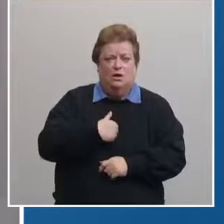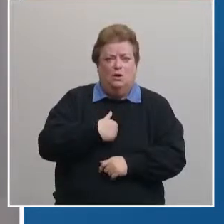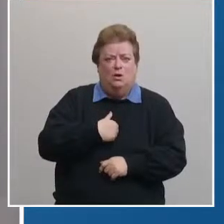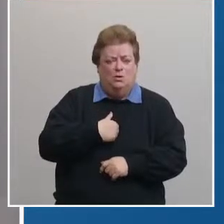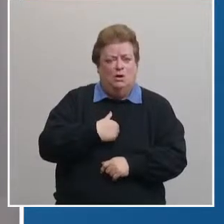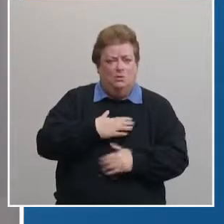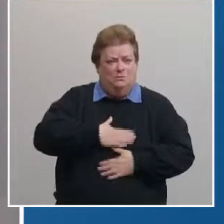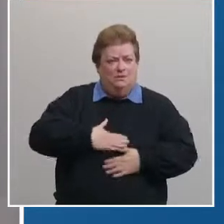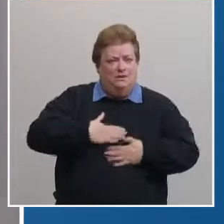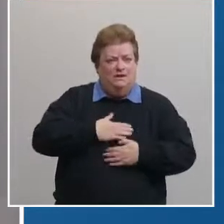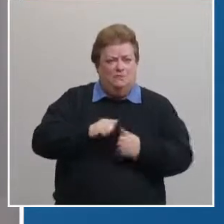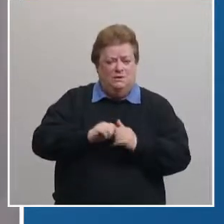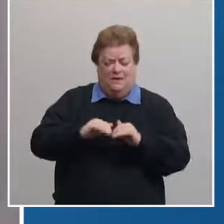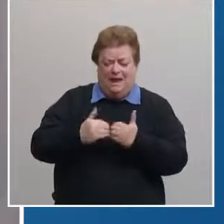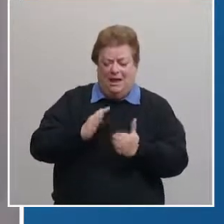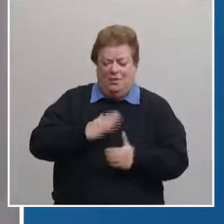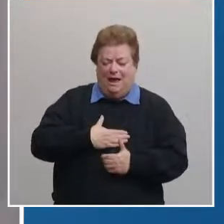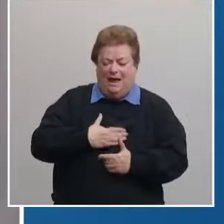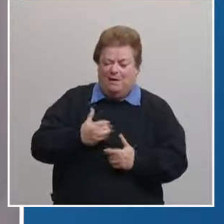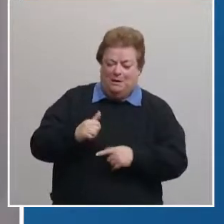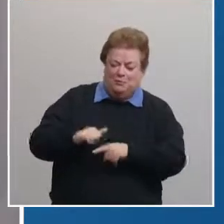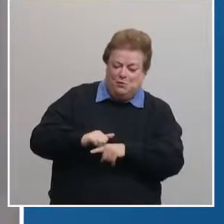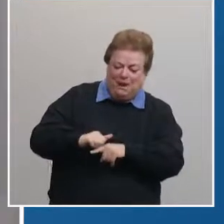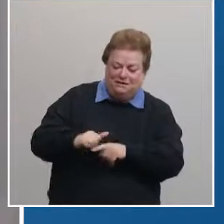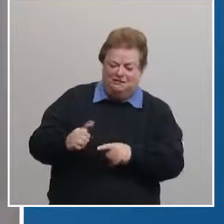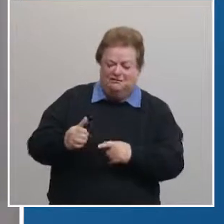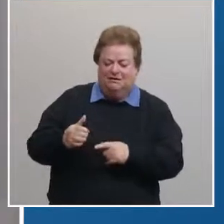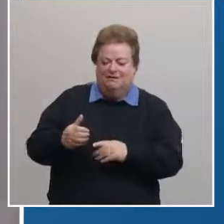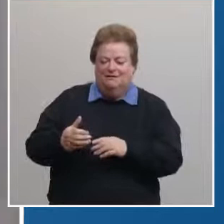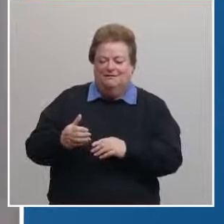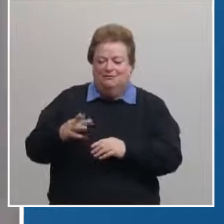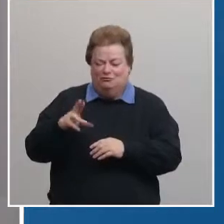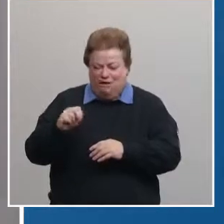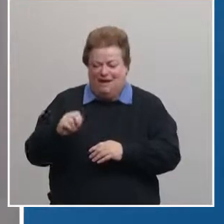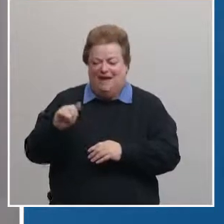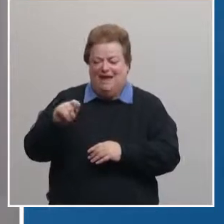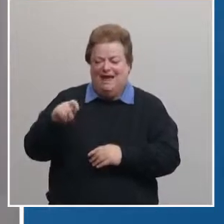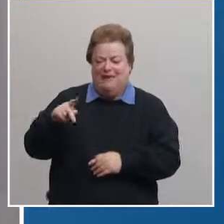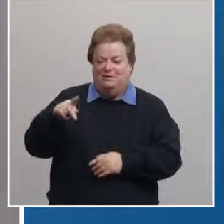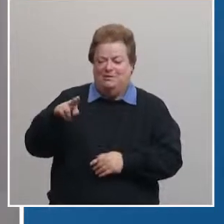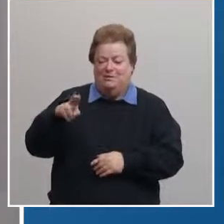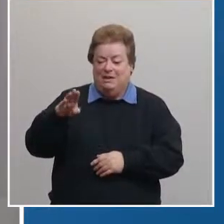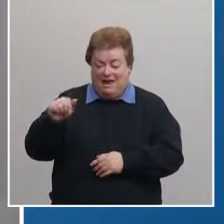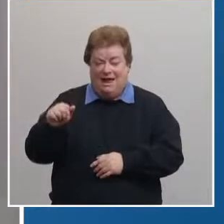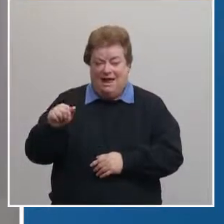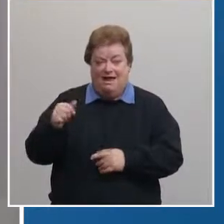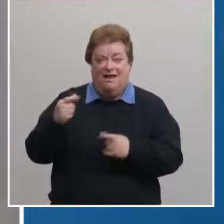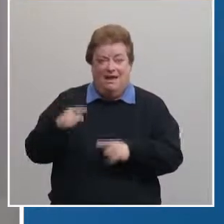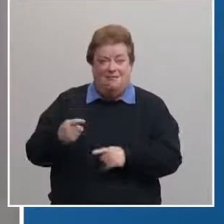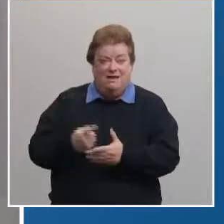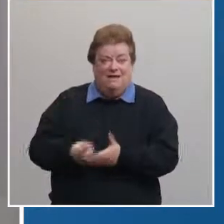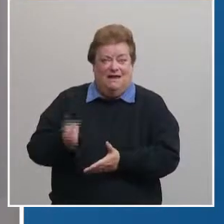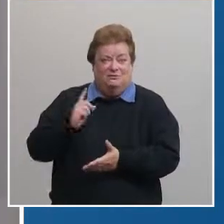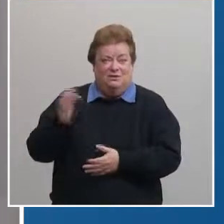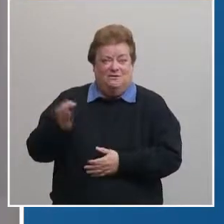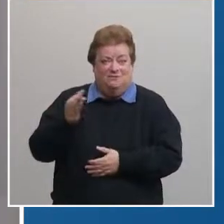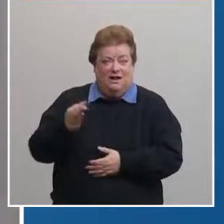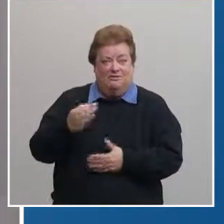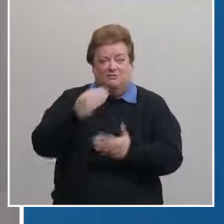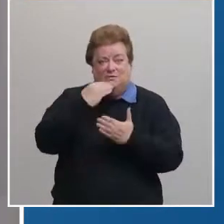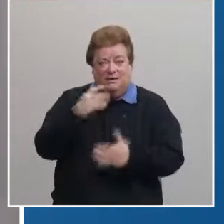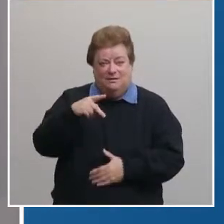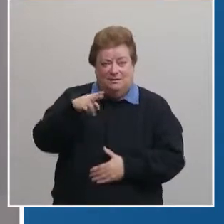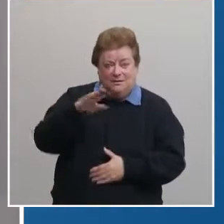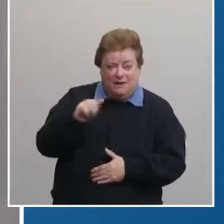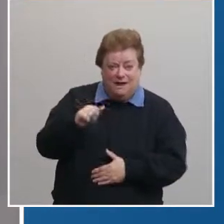run went last Friday at Pinnacle Bank Arena thank you to the team at PDA to Bryan Health and CHI Health St. Elizabeth